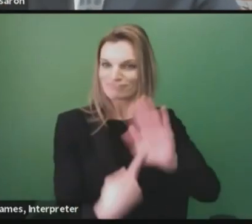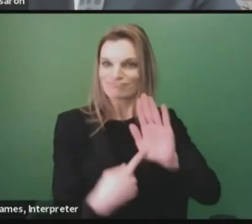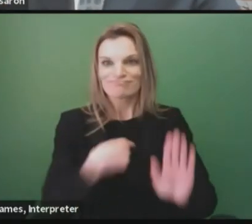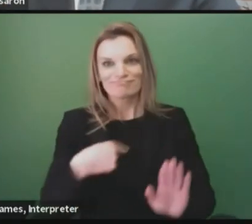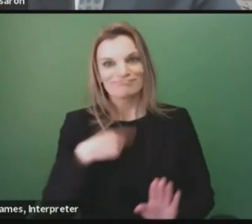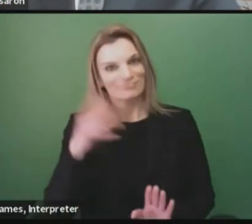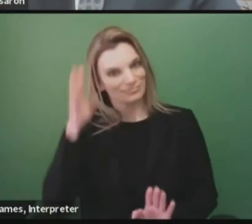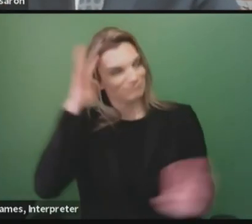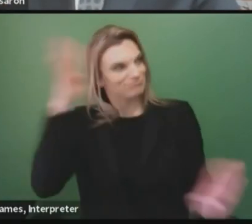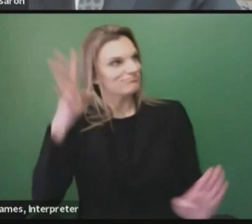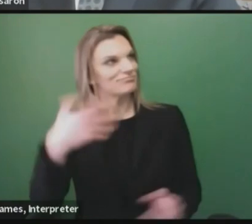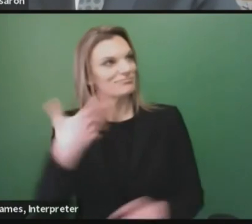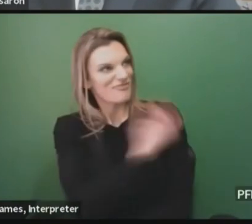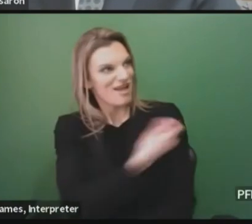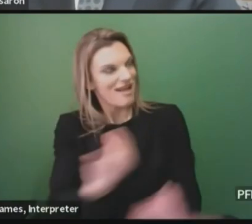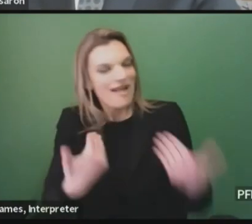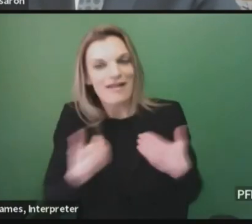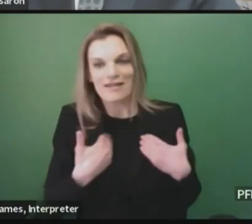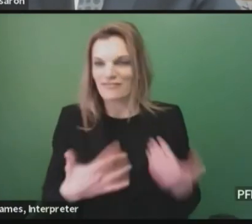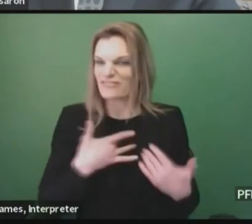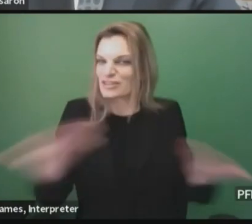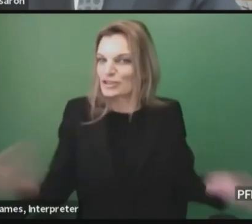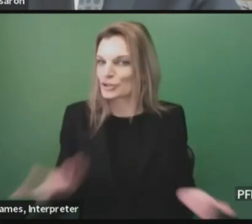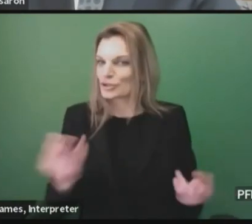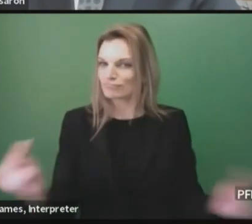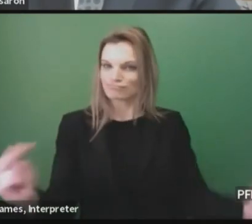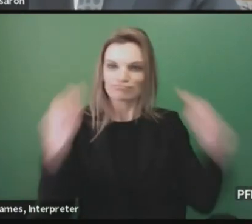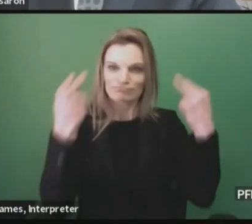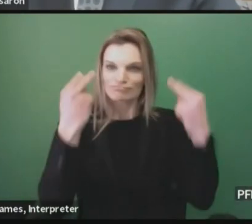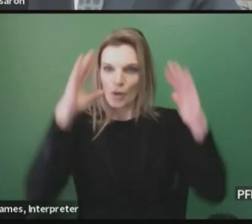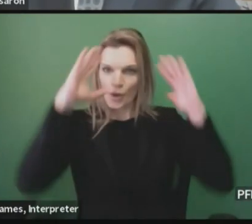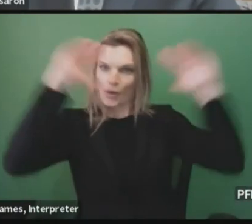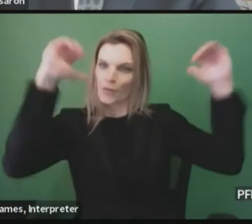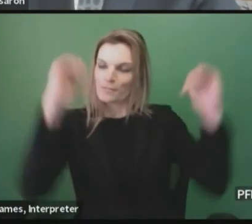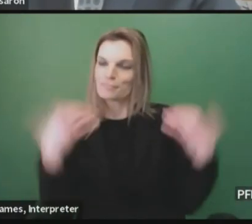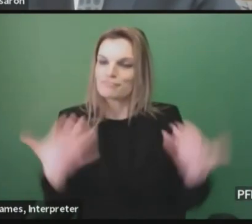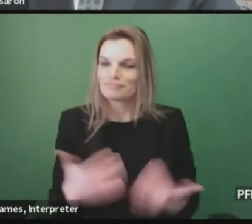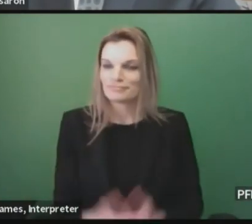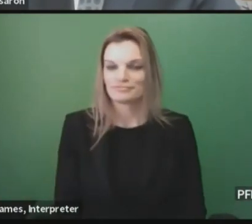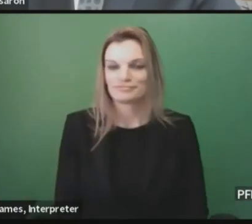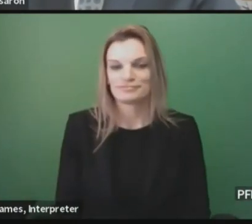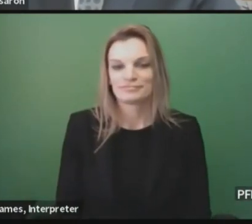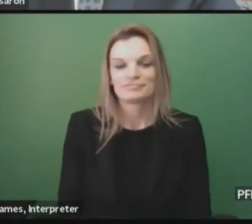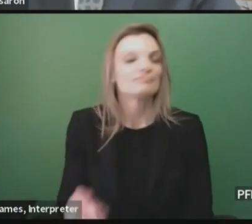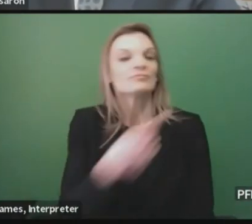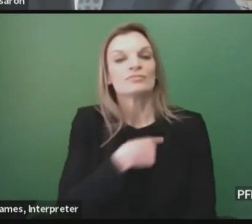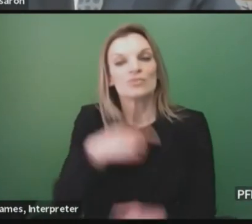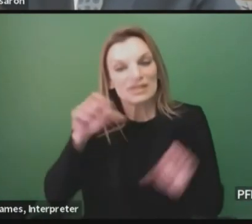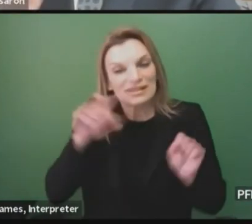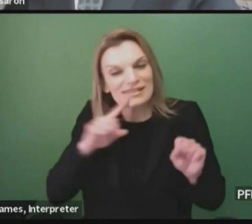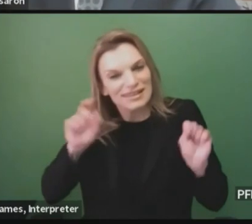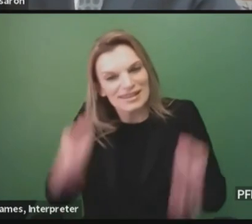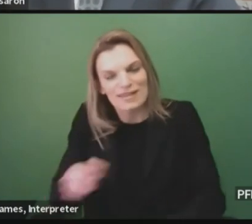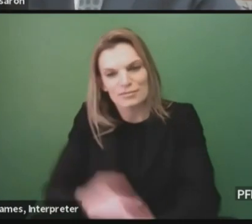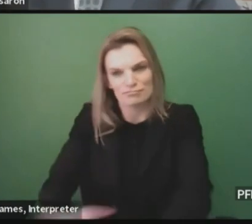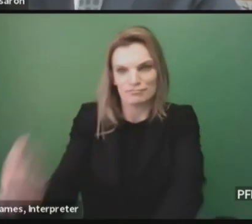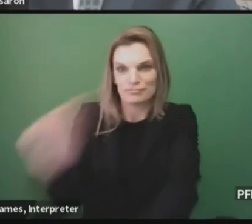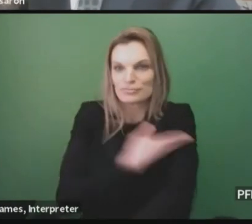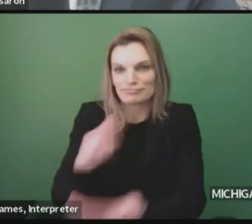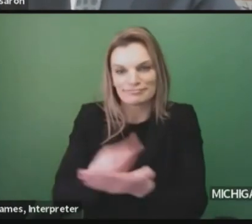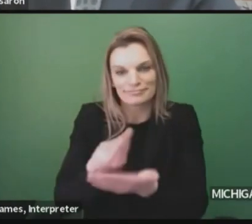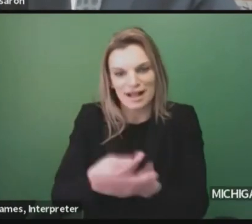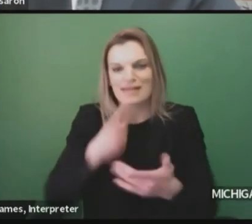the epicenter of hope. Pfizer is proof that Good Jobs for Michigan legislation can boost our economy and create jobs.